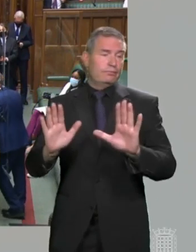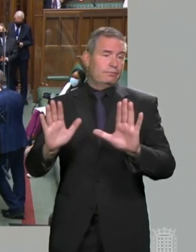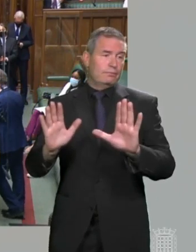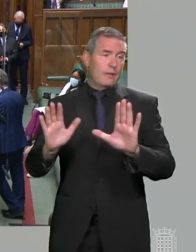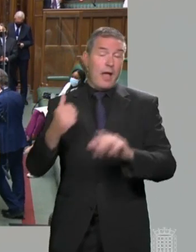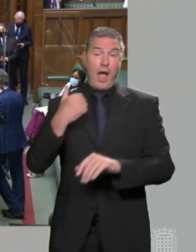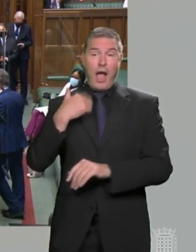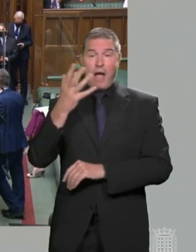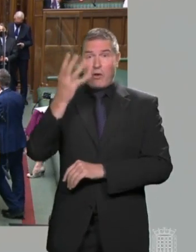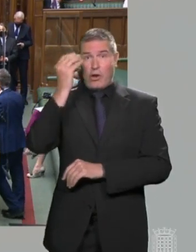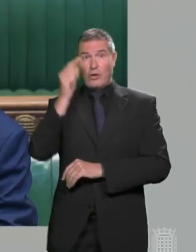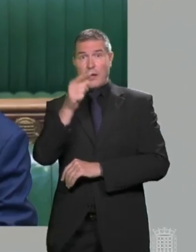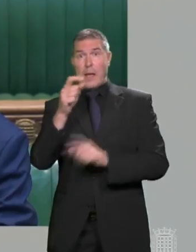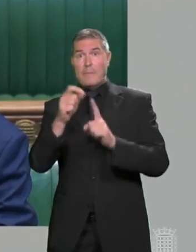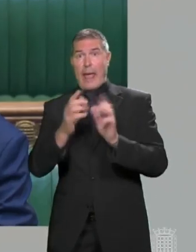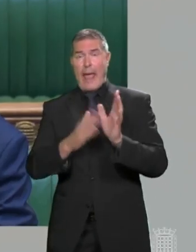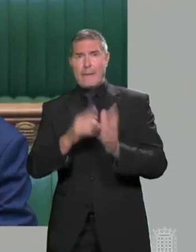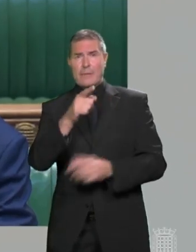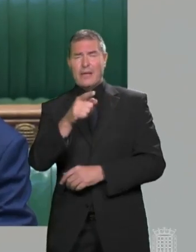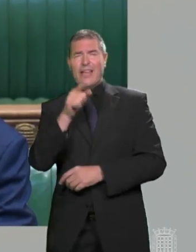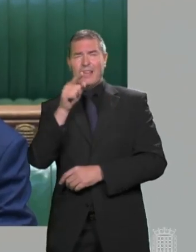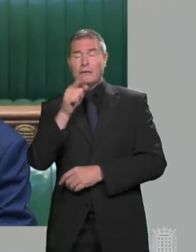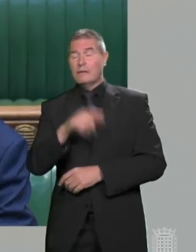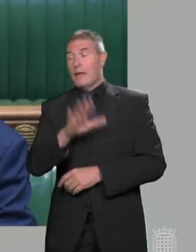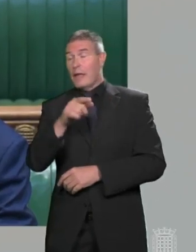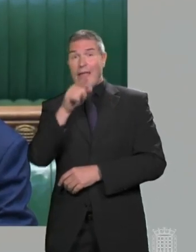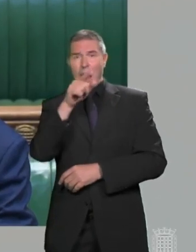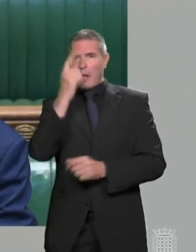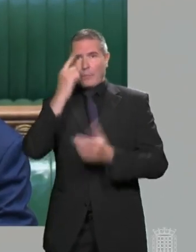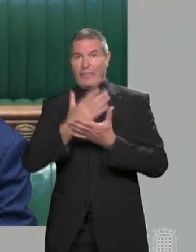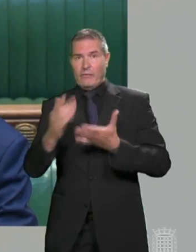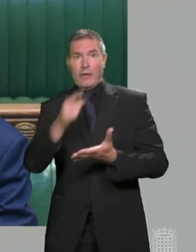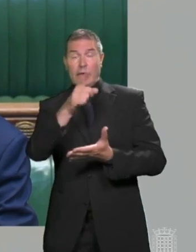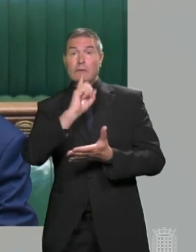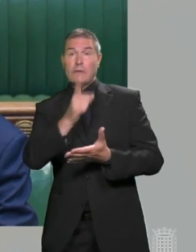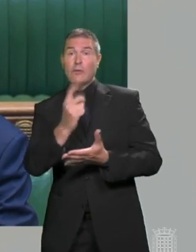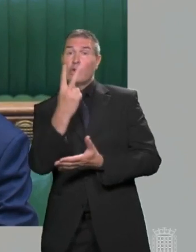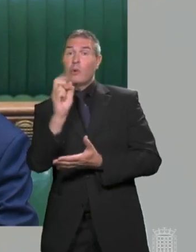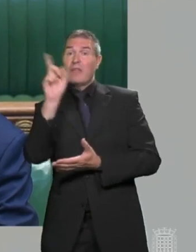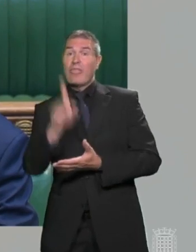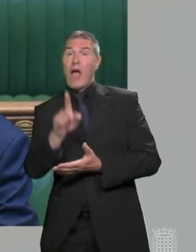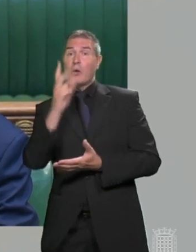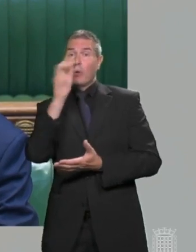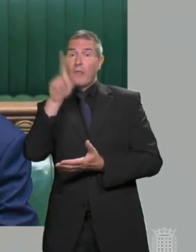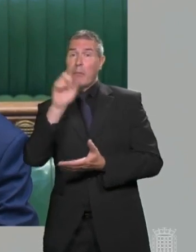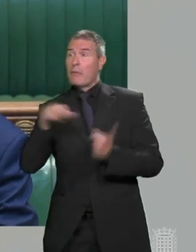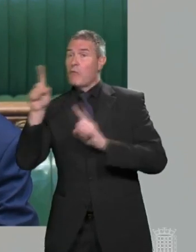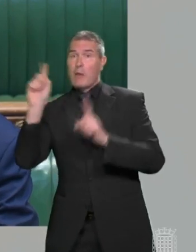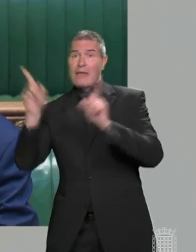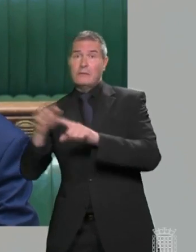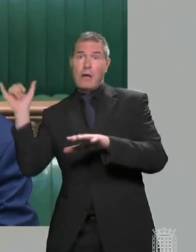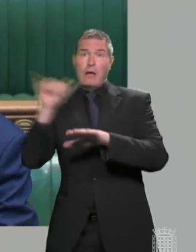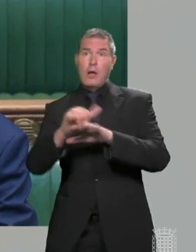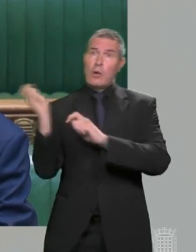the position for the Prime Minister, the more pathetic he gets. Is he really suggesting that the 20,000 people who came in from India were bringing in